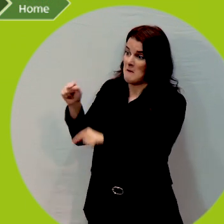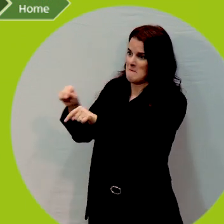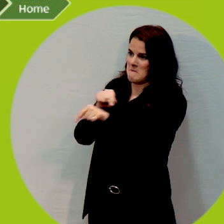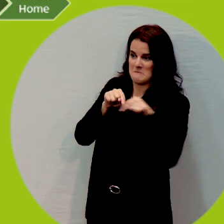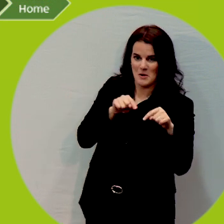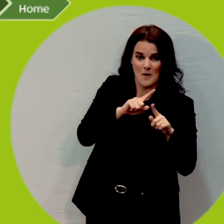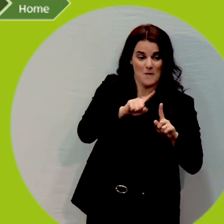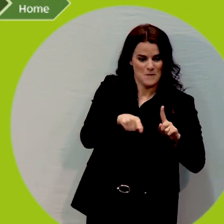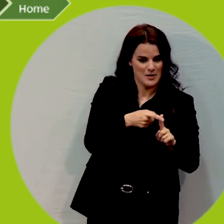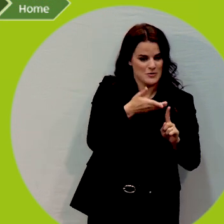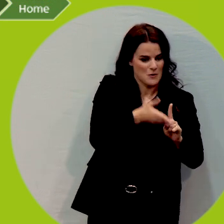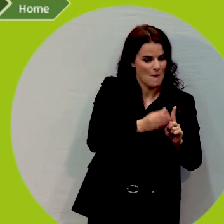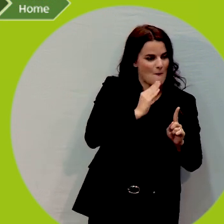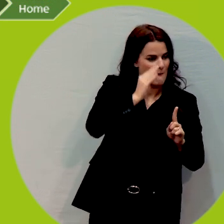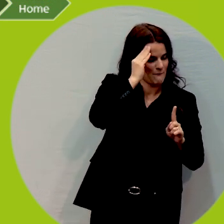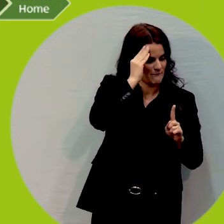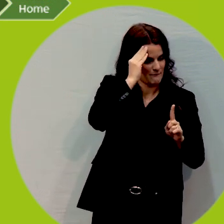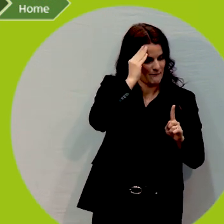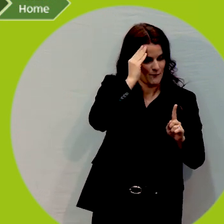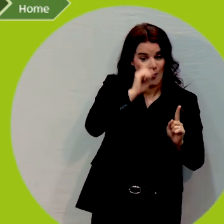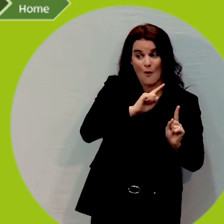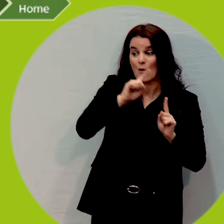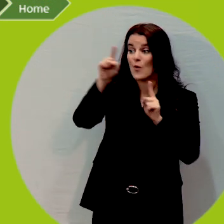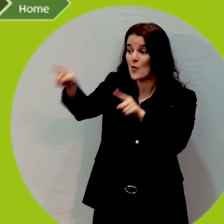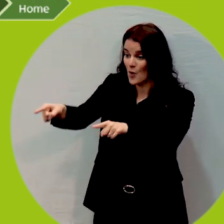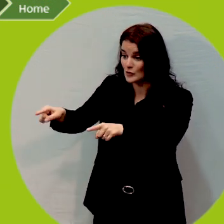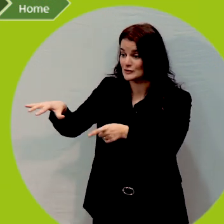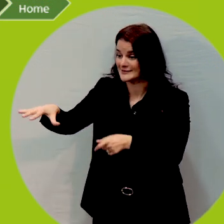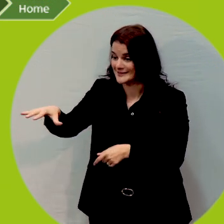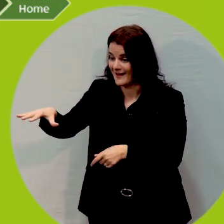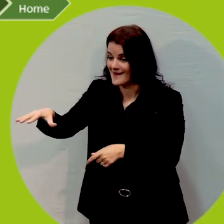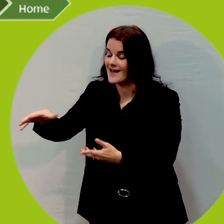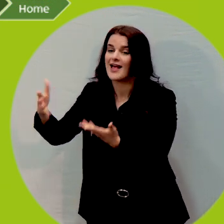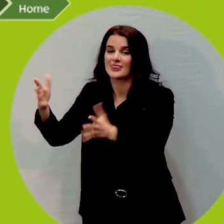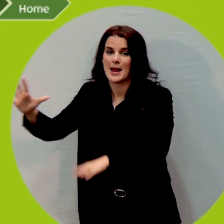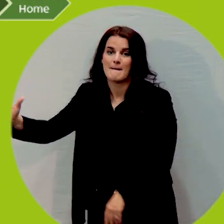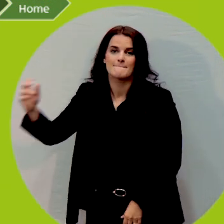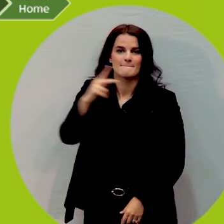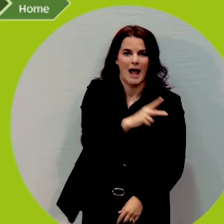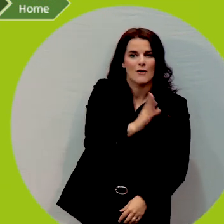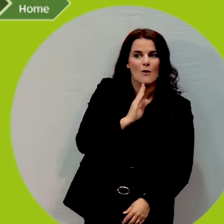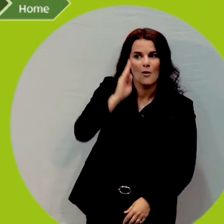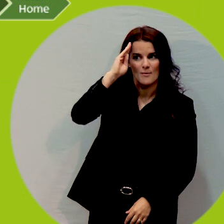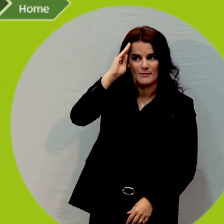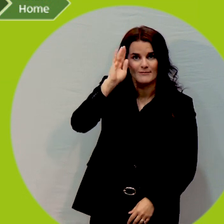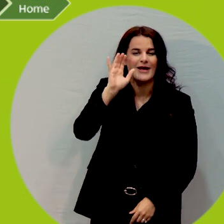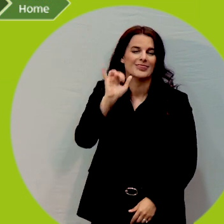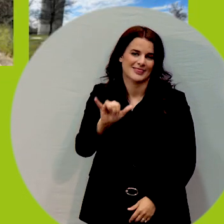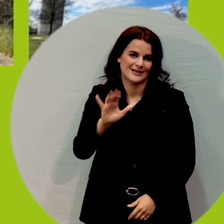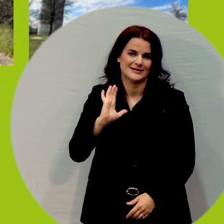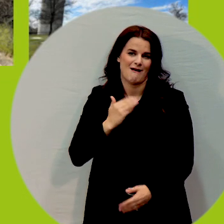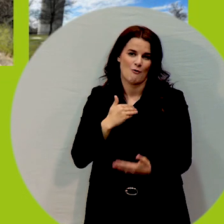home to the site and then back home and that is the approach we took.